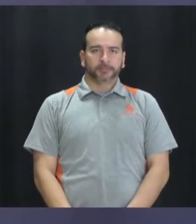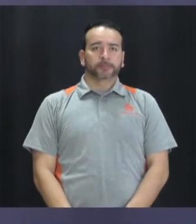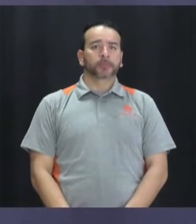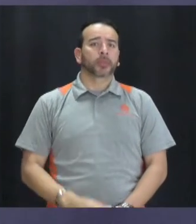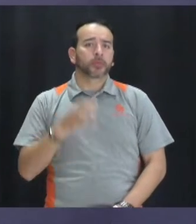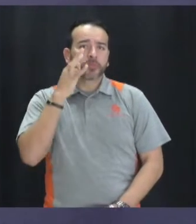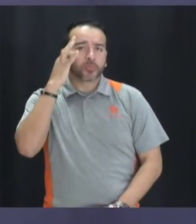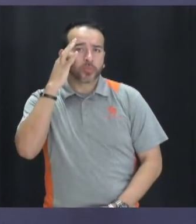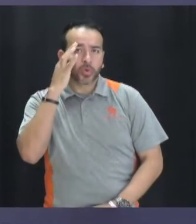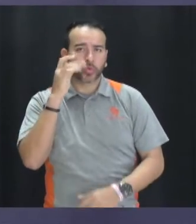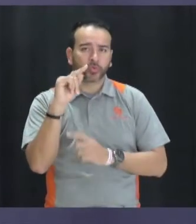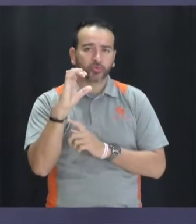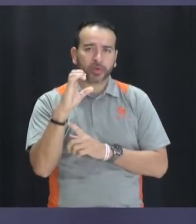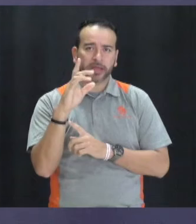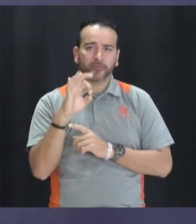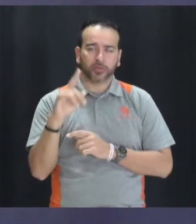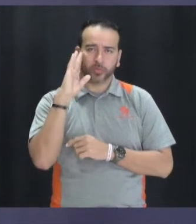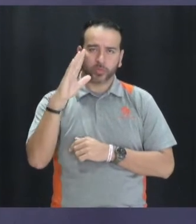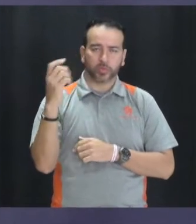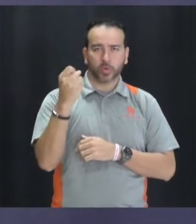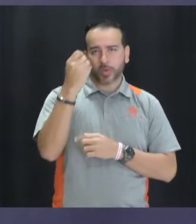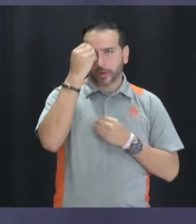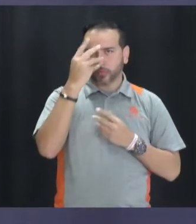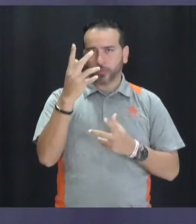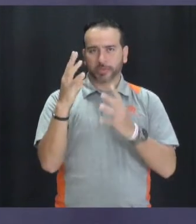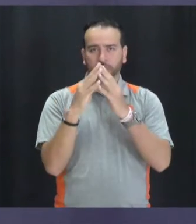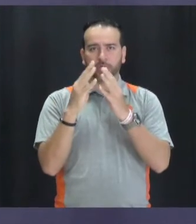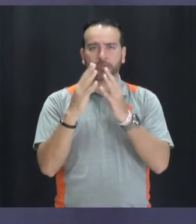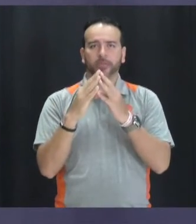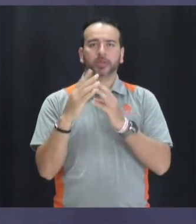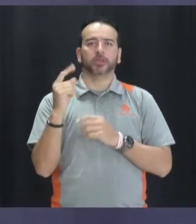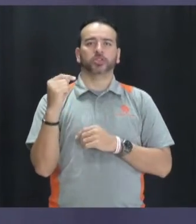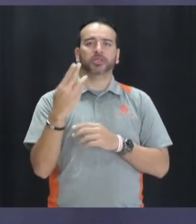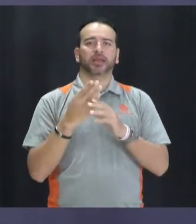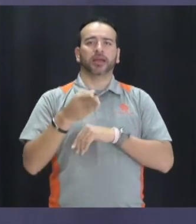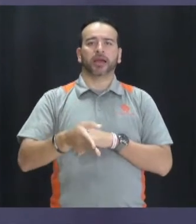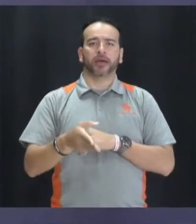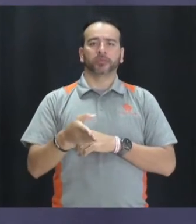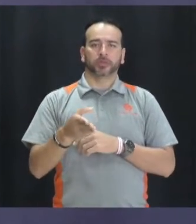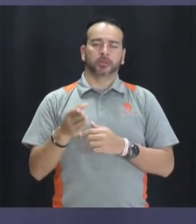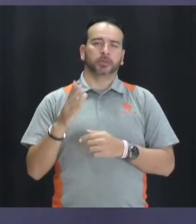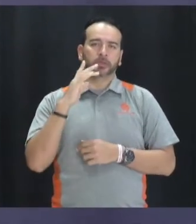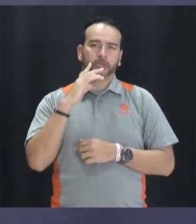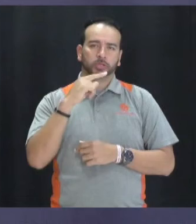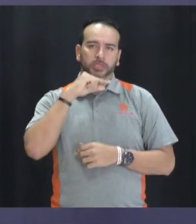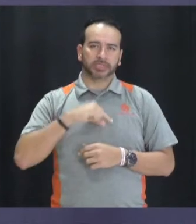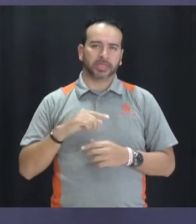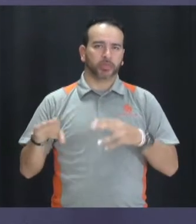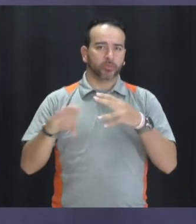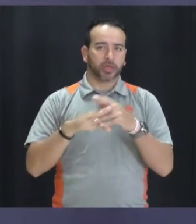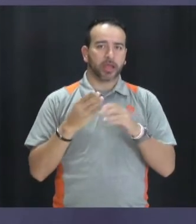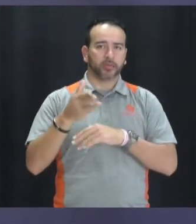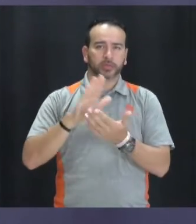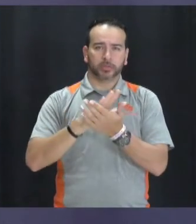Boone Track and Field will hold an informational meeting the Thursday after we return from Thanksgiving break. It will be right after